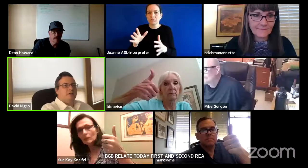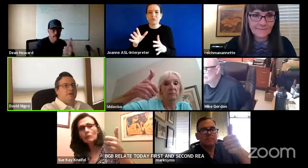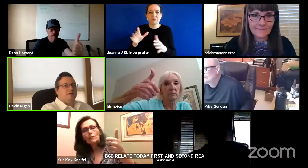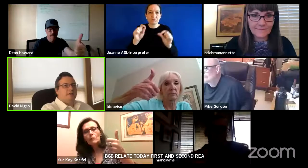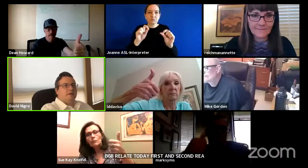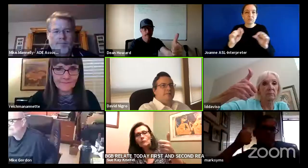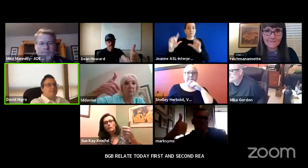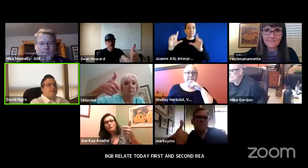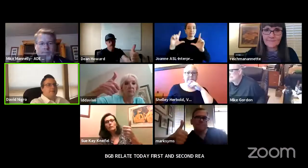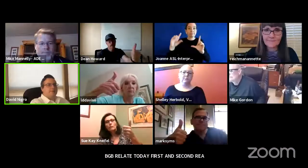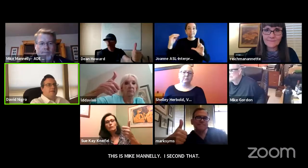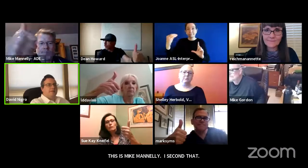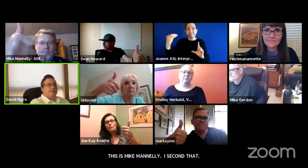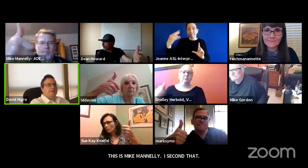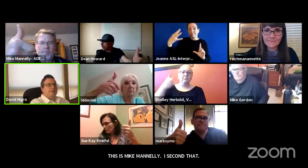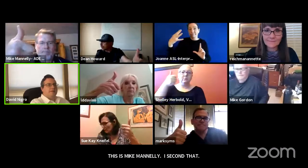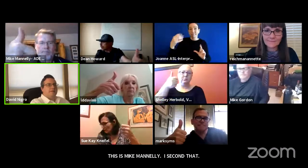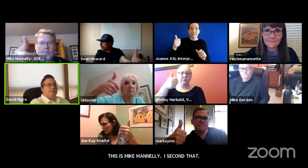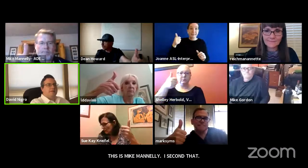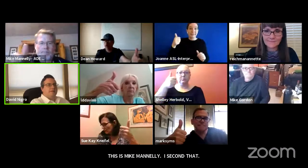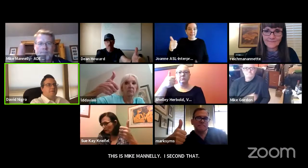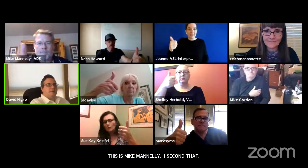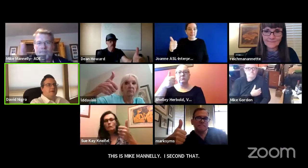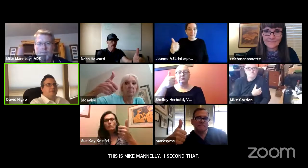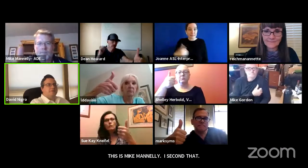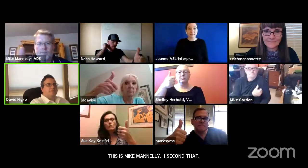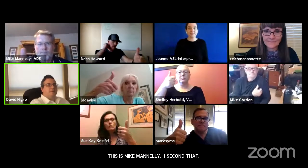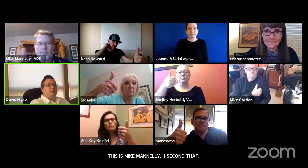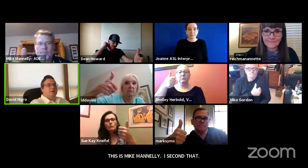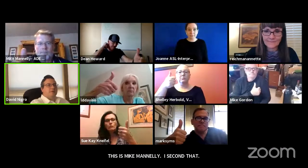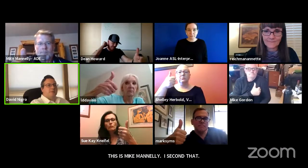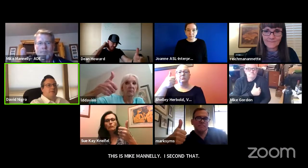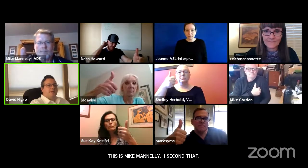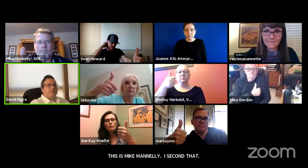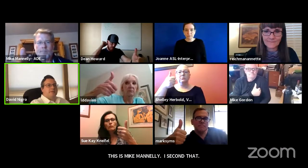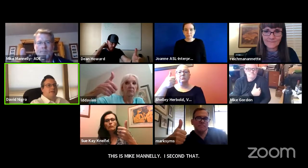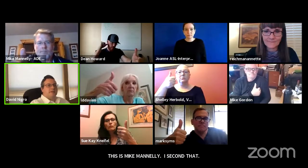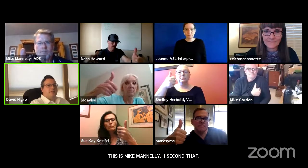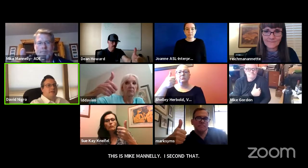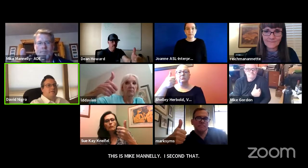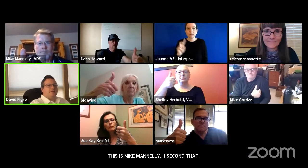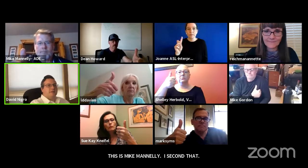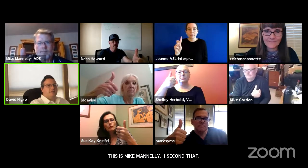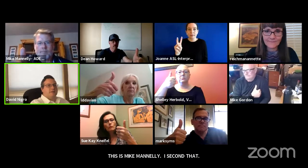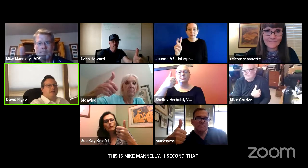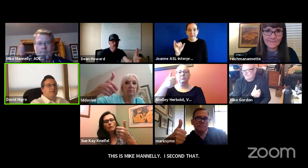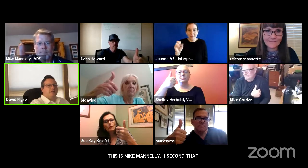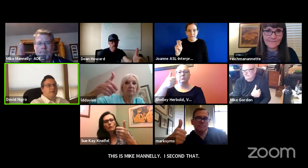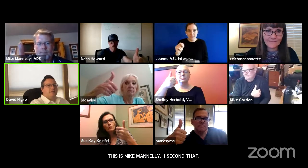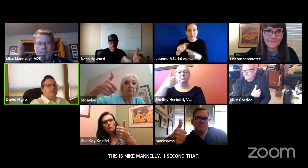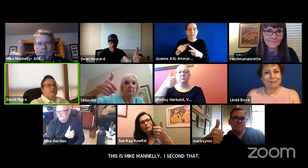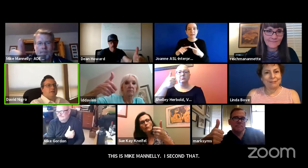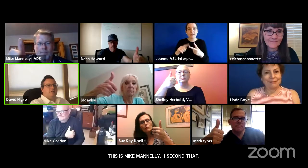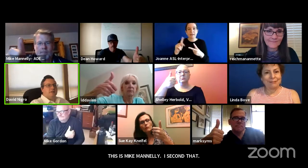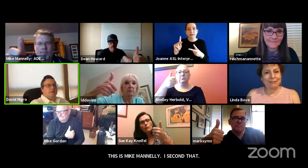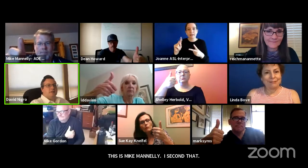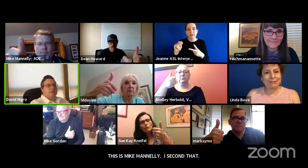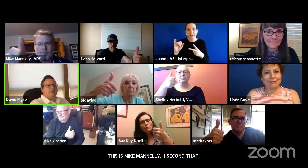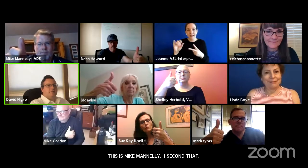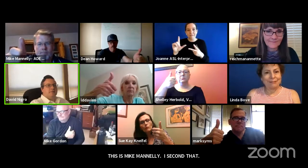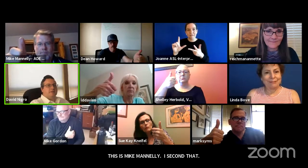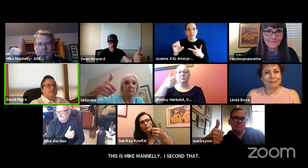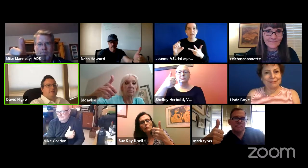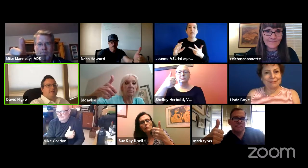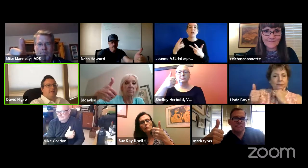video um and give a thumbs up i see thumbs up from board member davidson knightful howard gordon